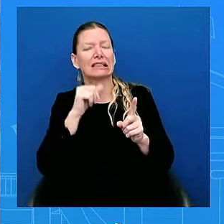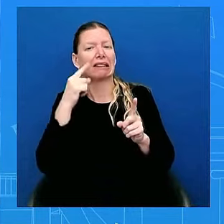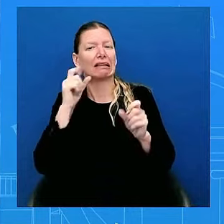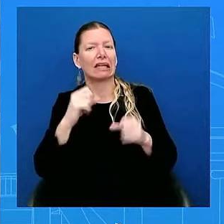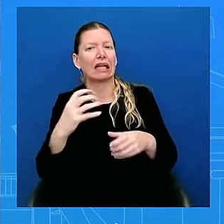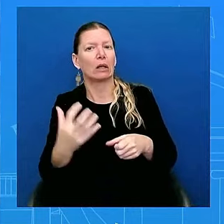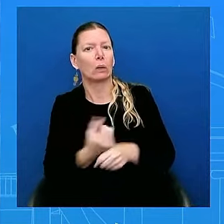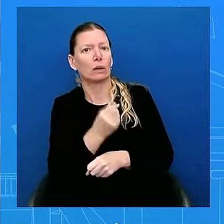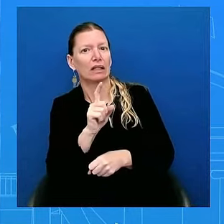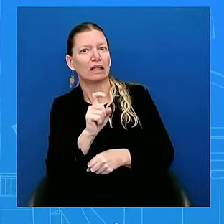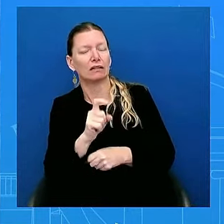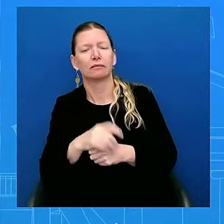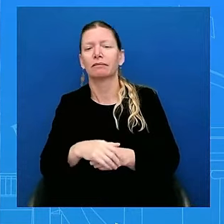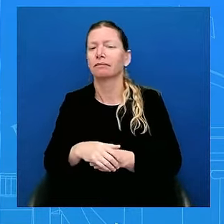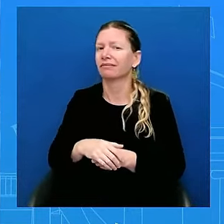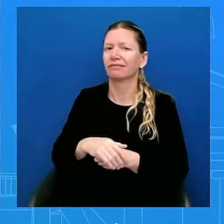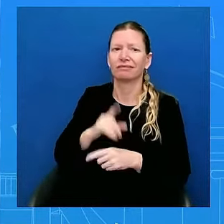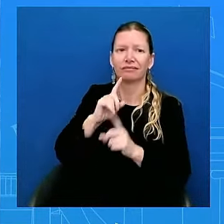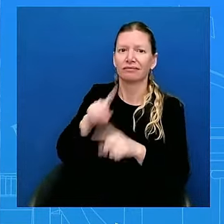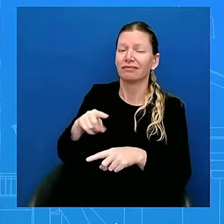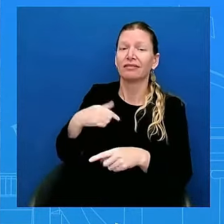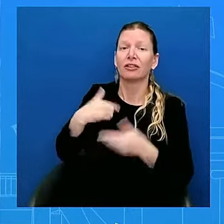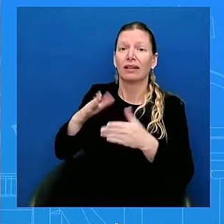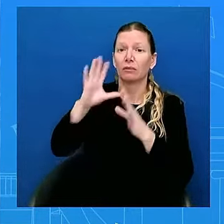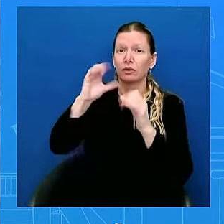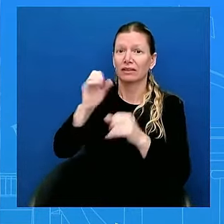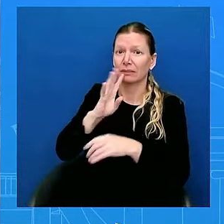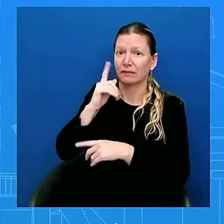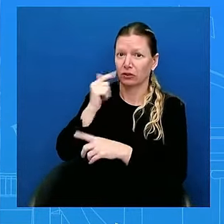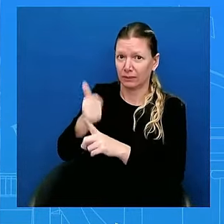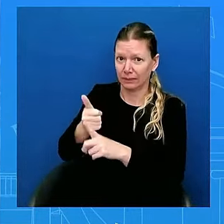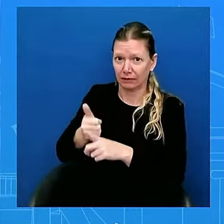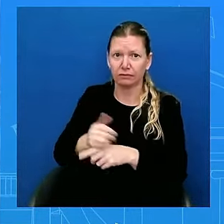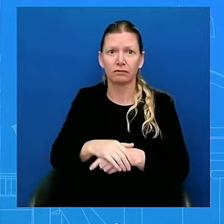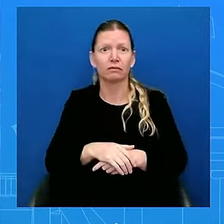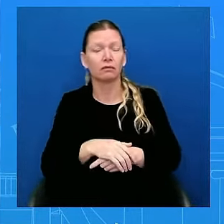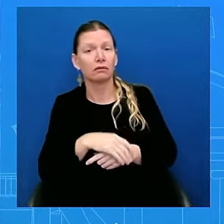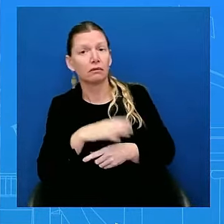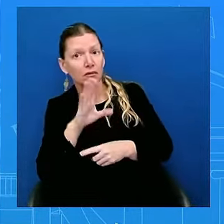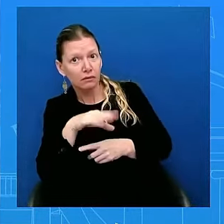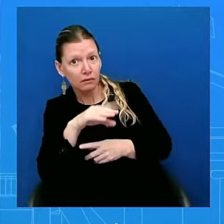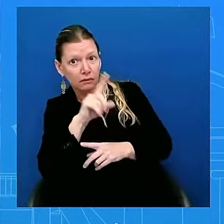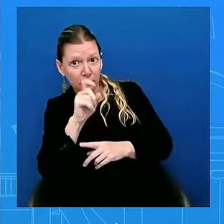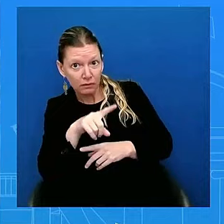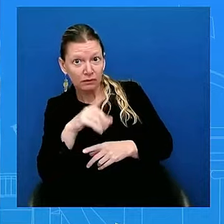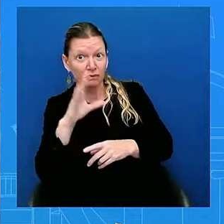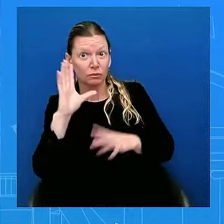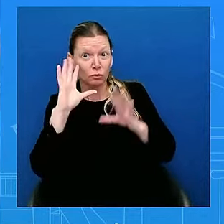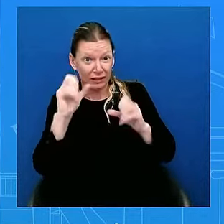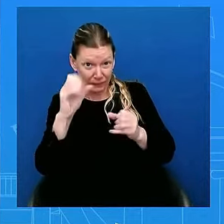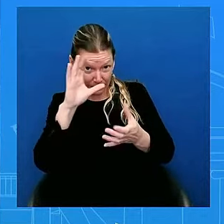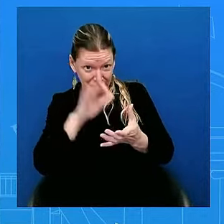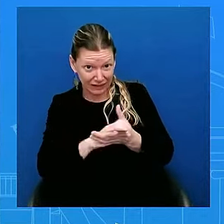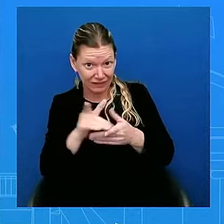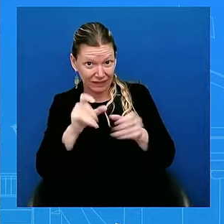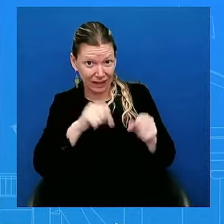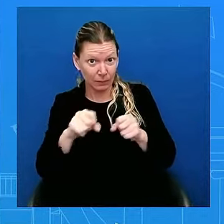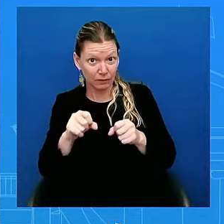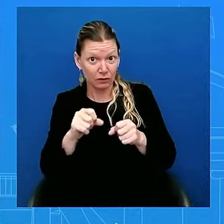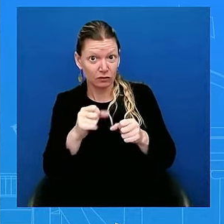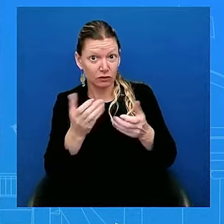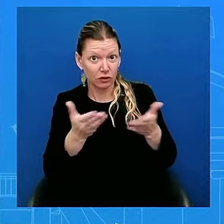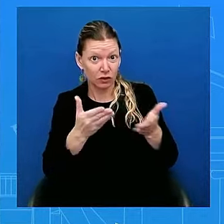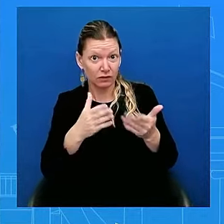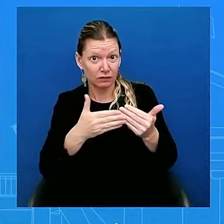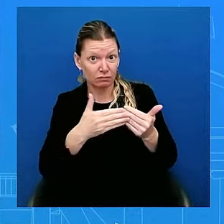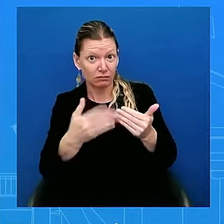– fully capable of serving in the office that he currently has now and for the next four and a half years if he wanted to. Absolutely. And let me just